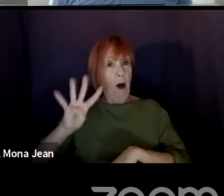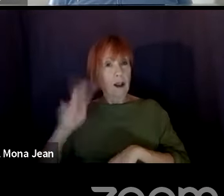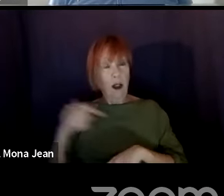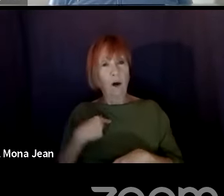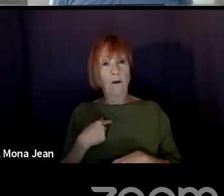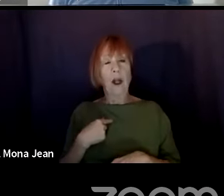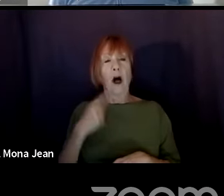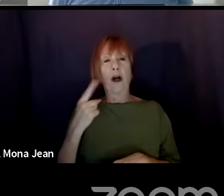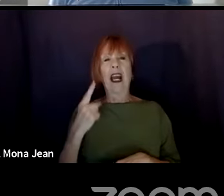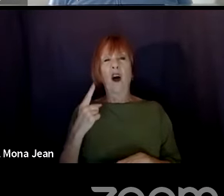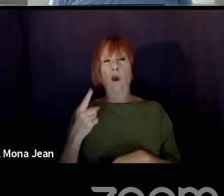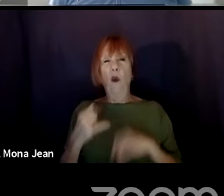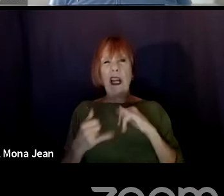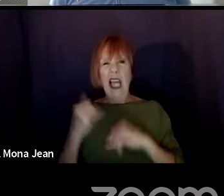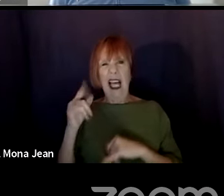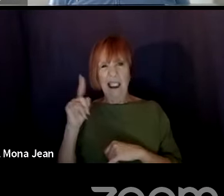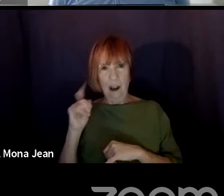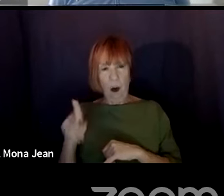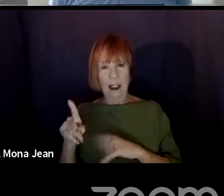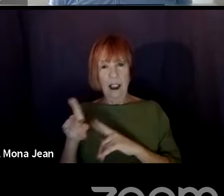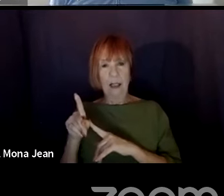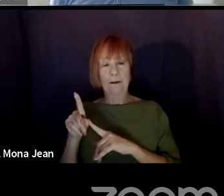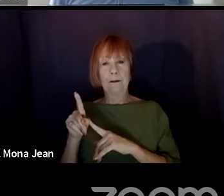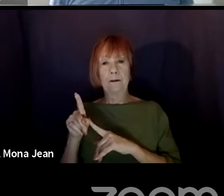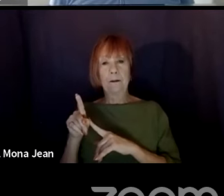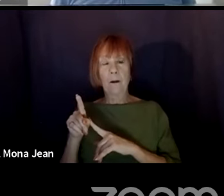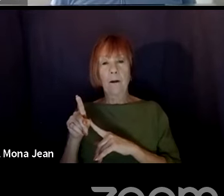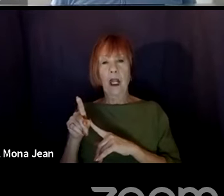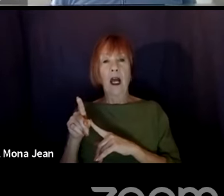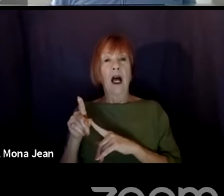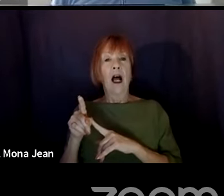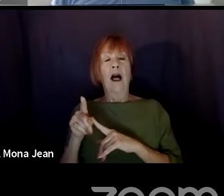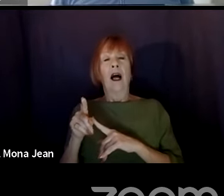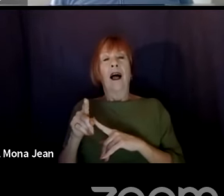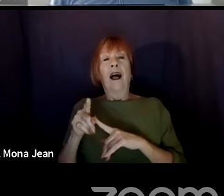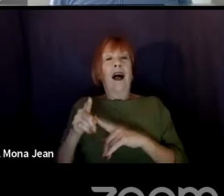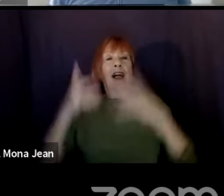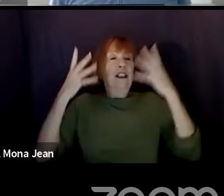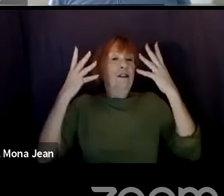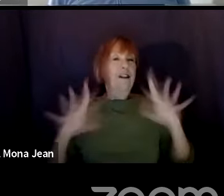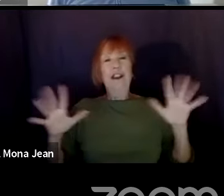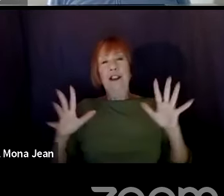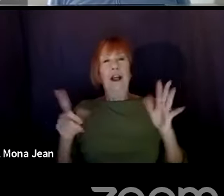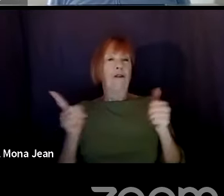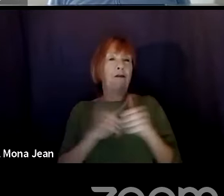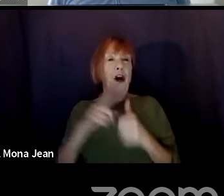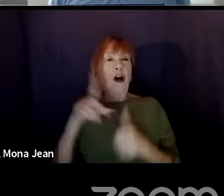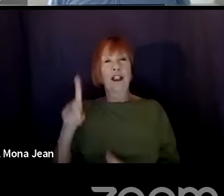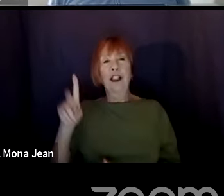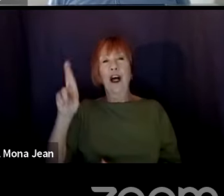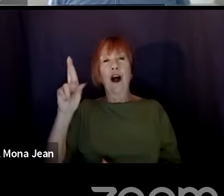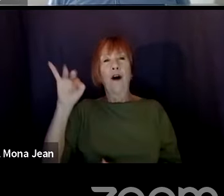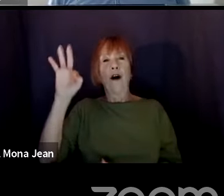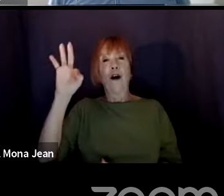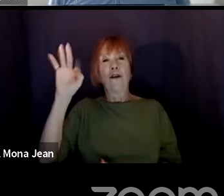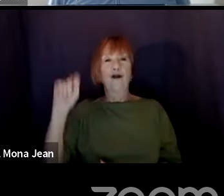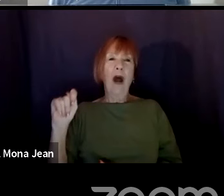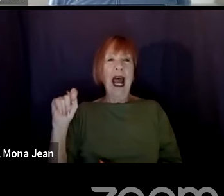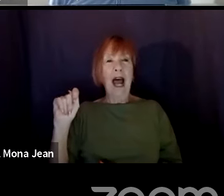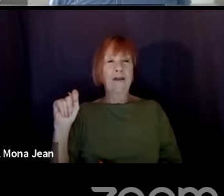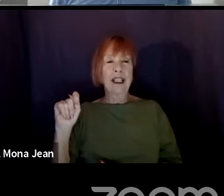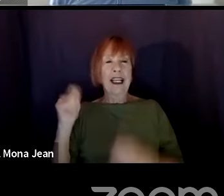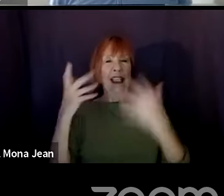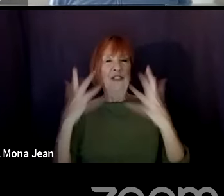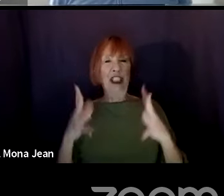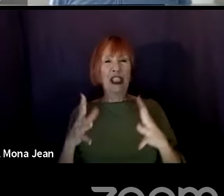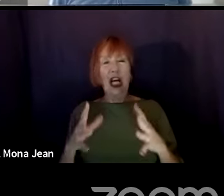I'm skipping a few, but the last question is, you've made it through, first draft is done, you've typed fade out,